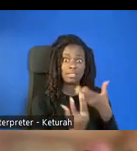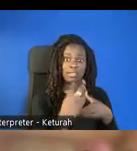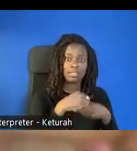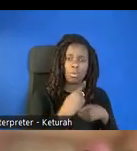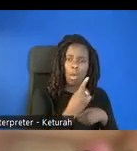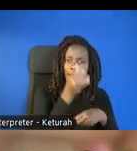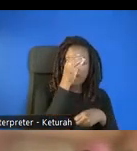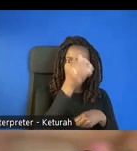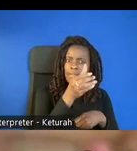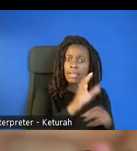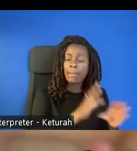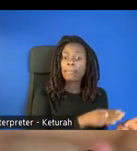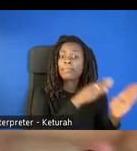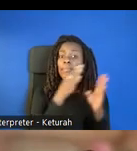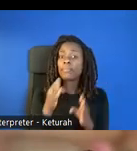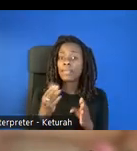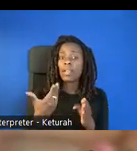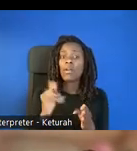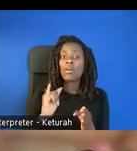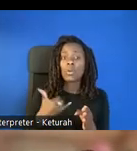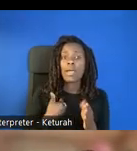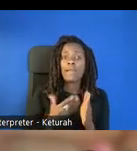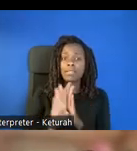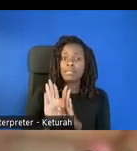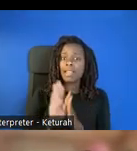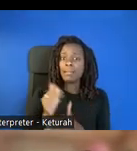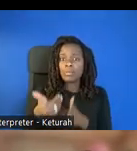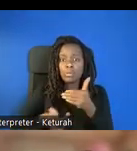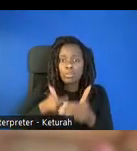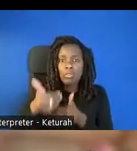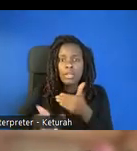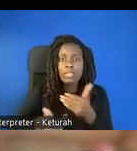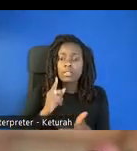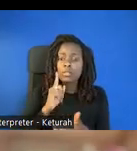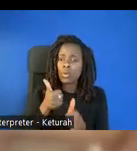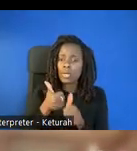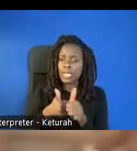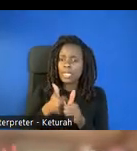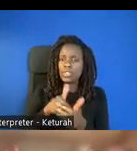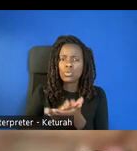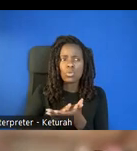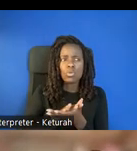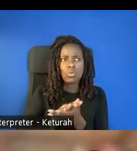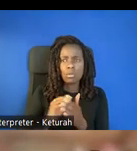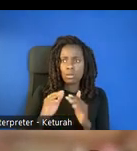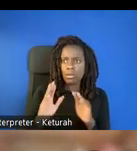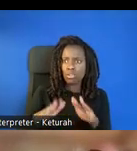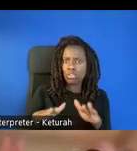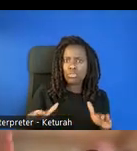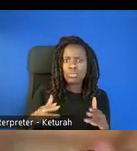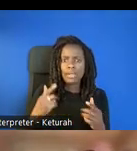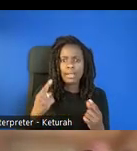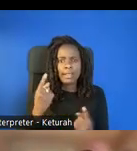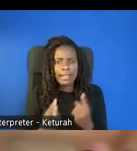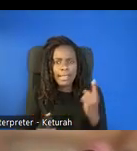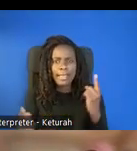have a developmental progression, so which means that for each goal there is a, what is the way that children's thinking, how are